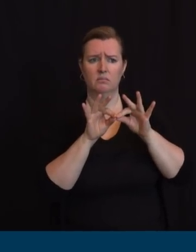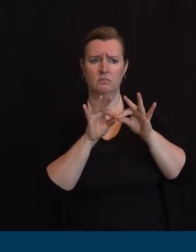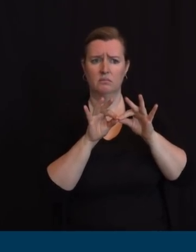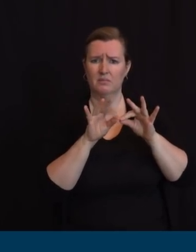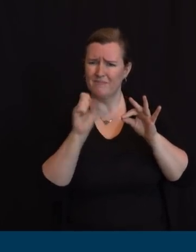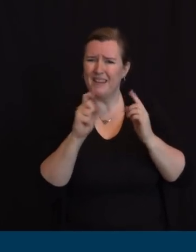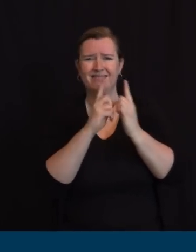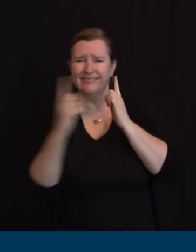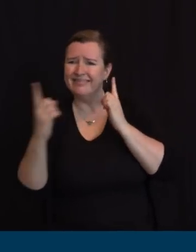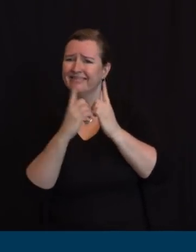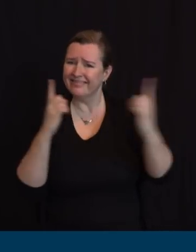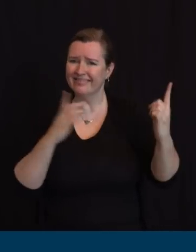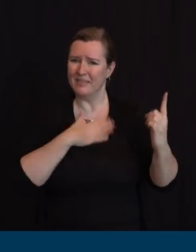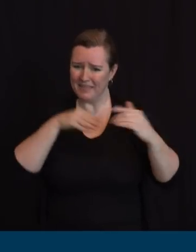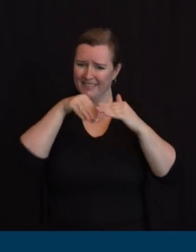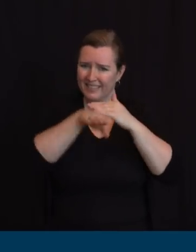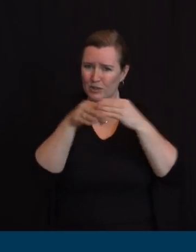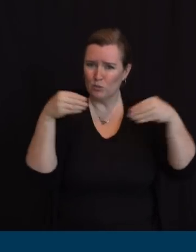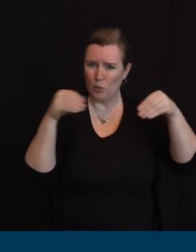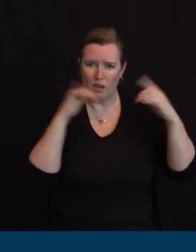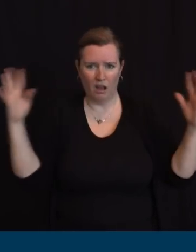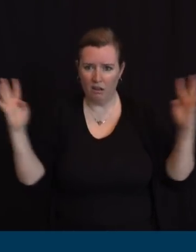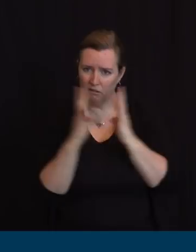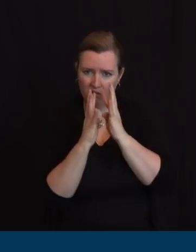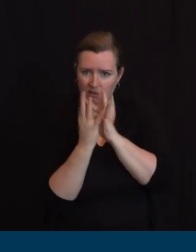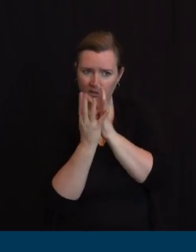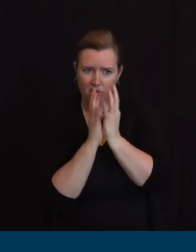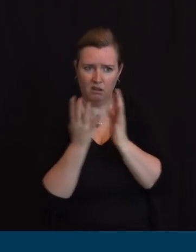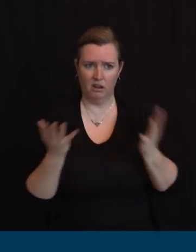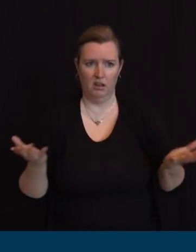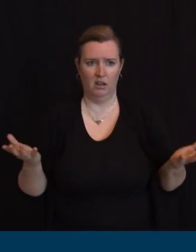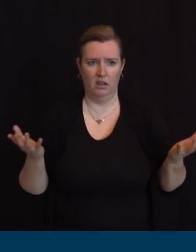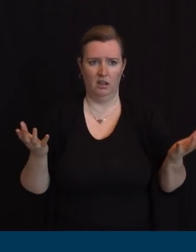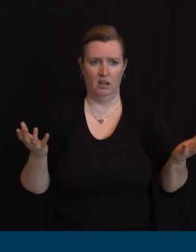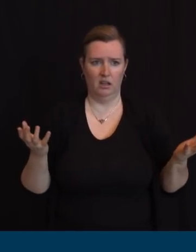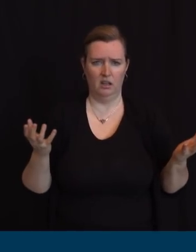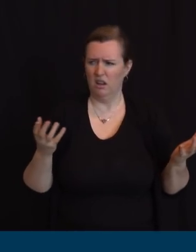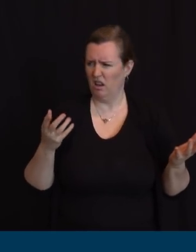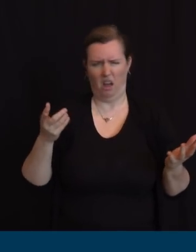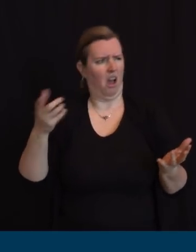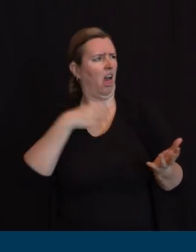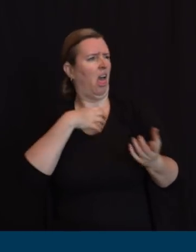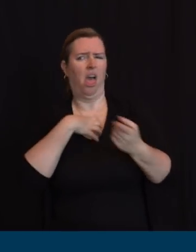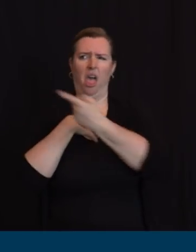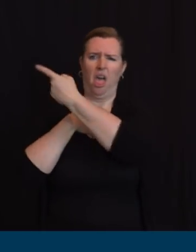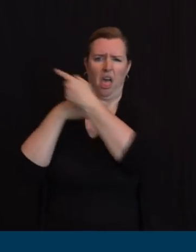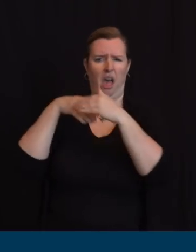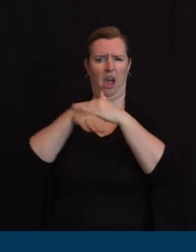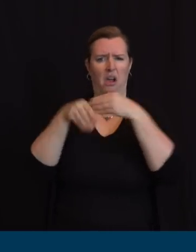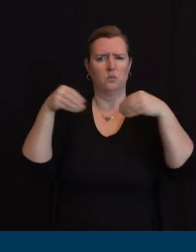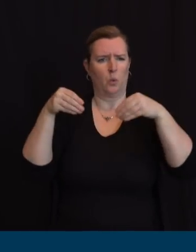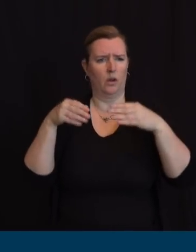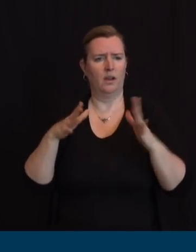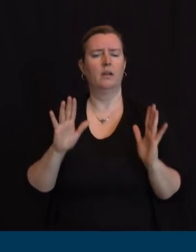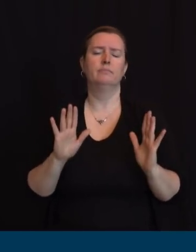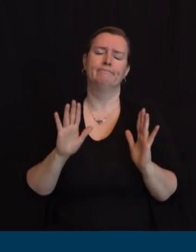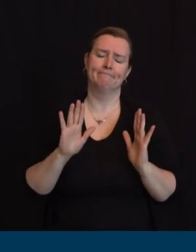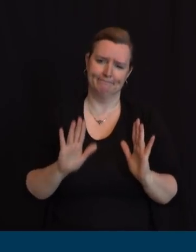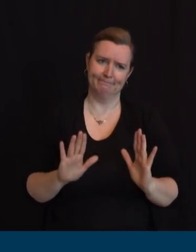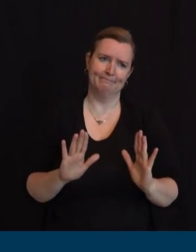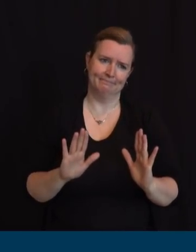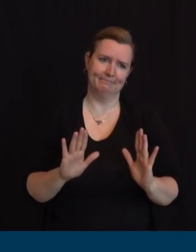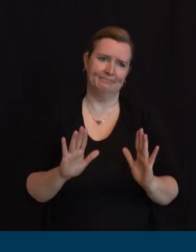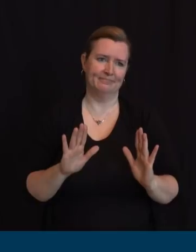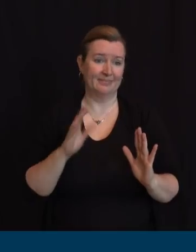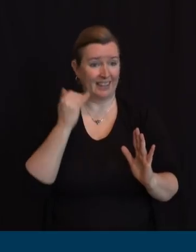little paradoxical and I feel badly about that but the fact of the matter is if you're inside an essential retail